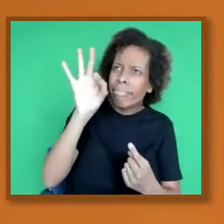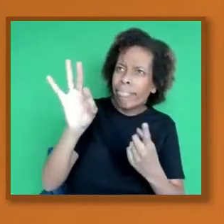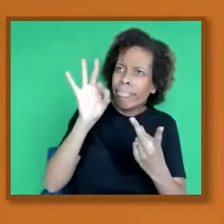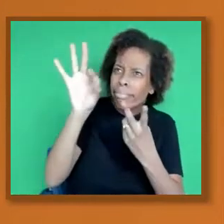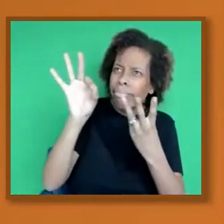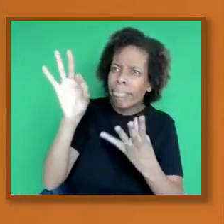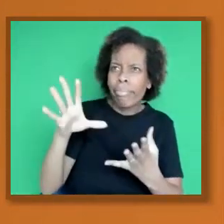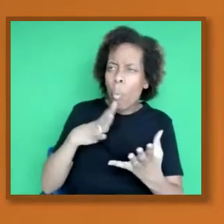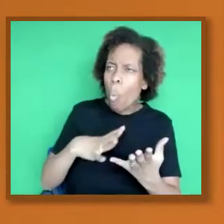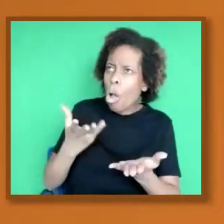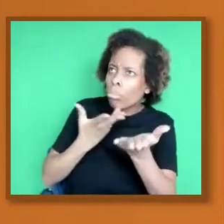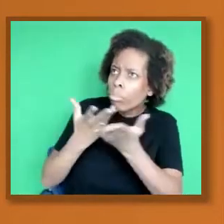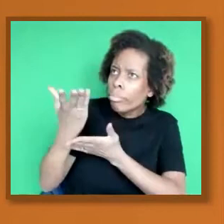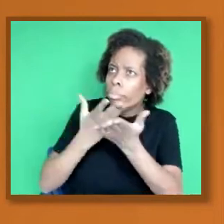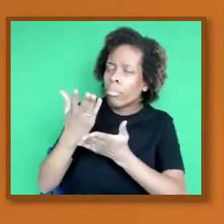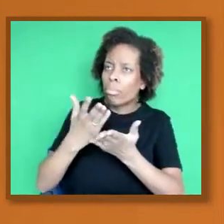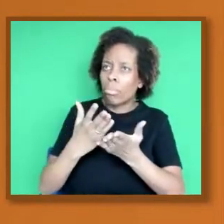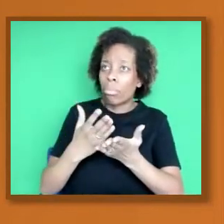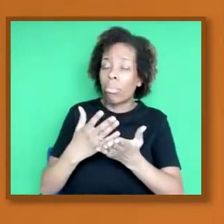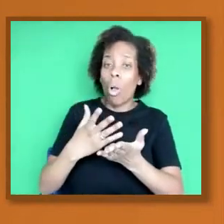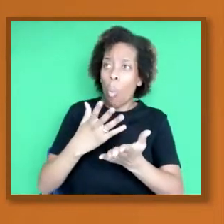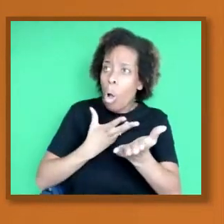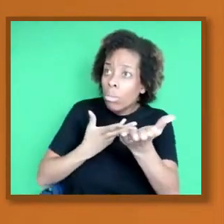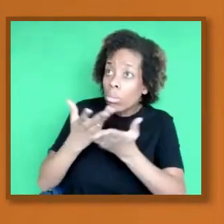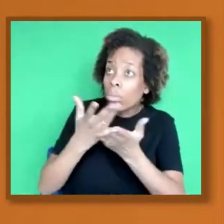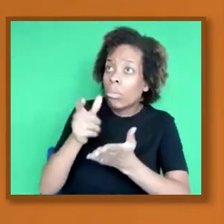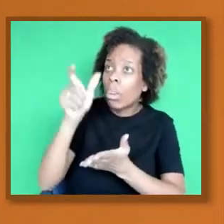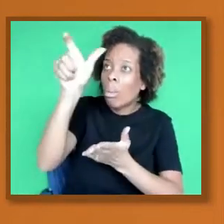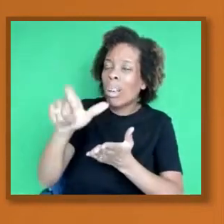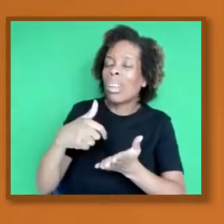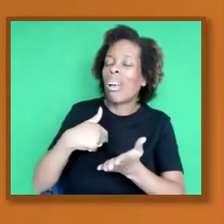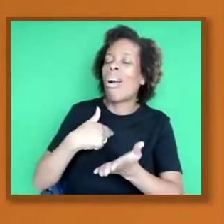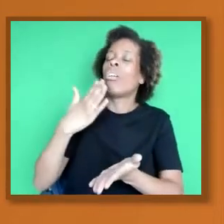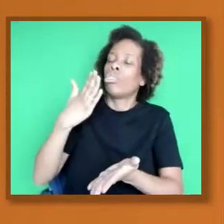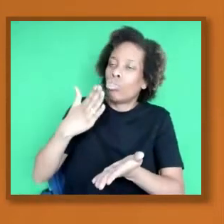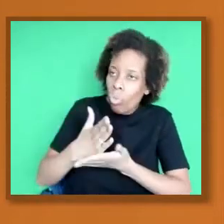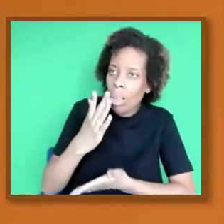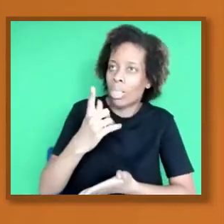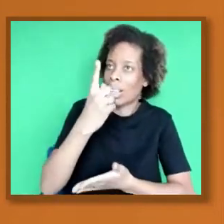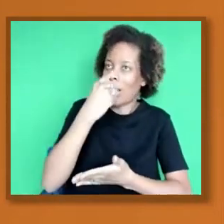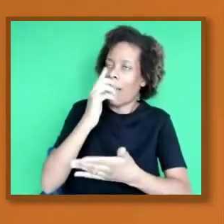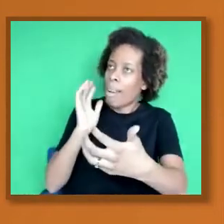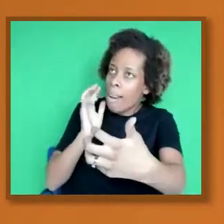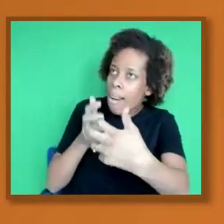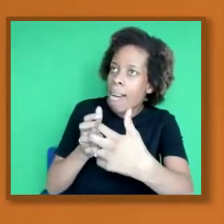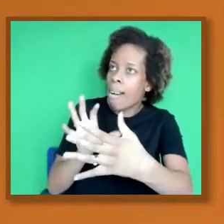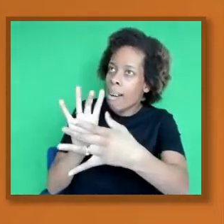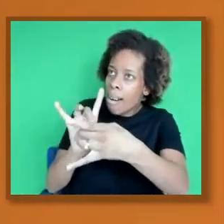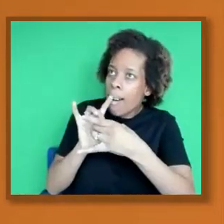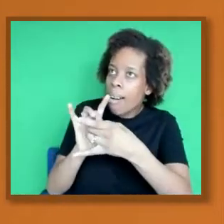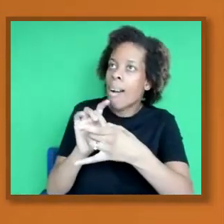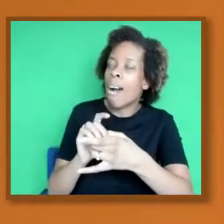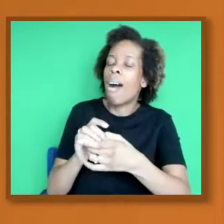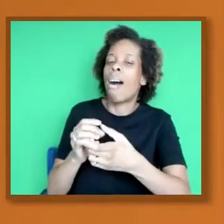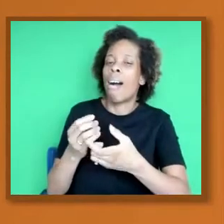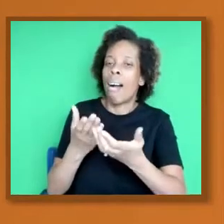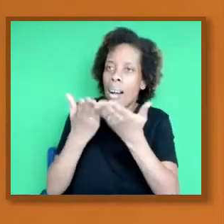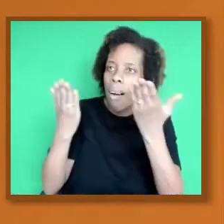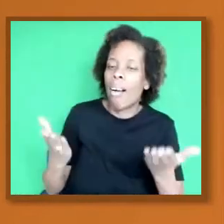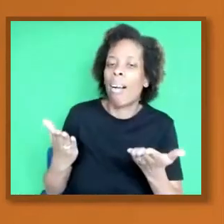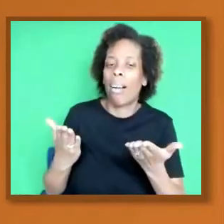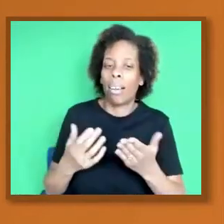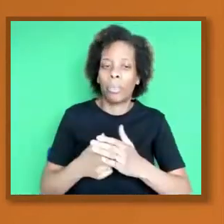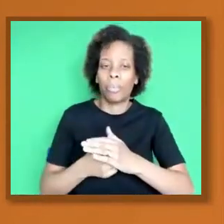want people that they trust to answer the question and engage with them in an honest way and not